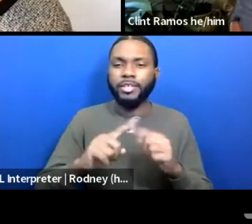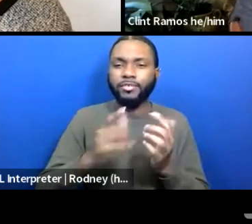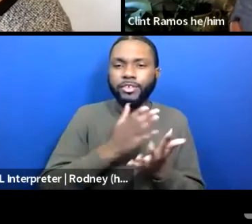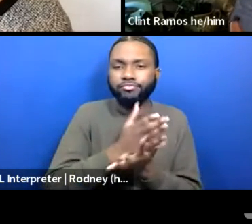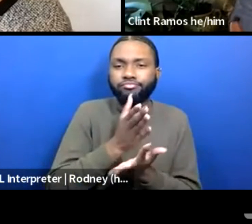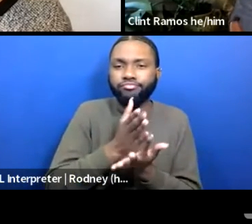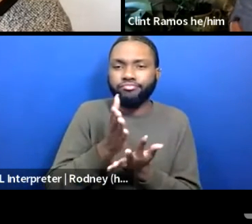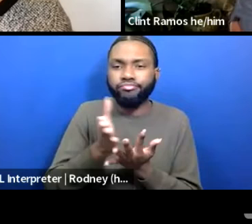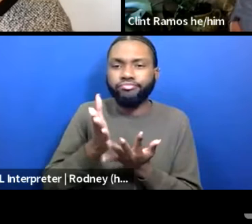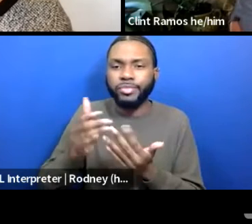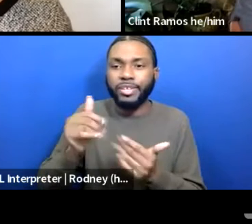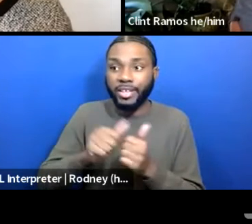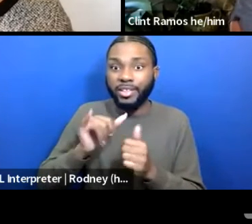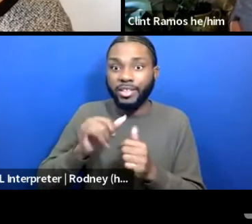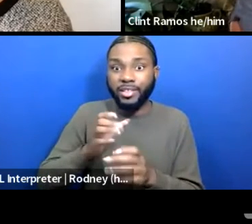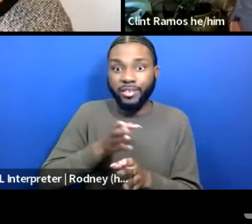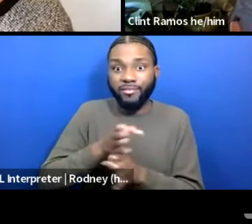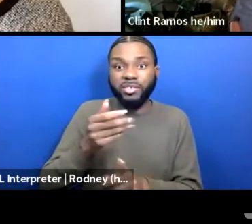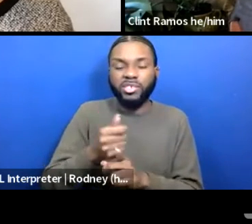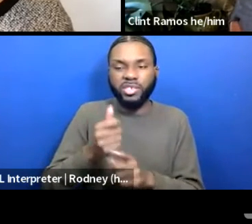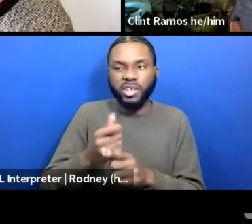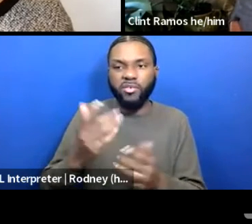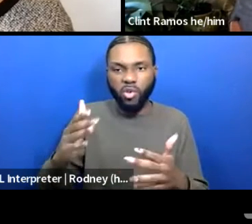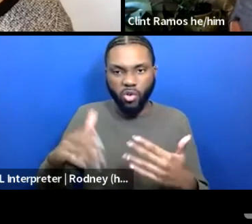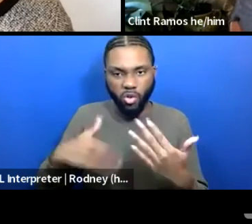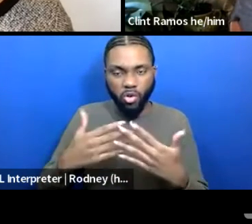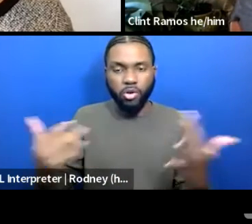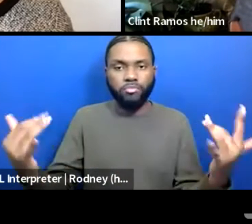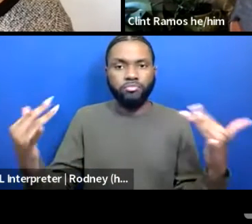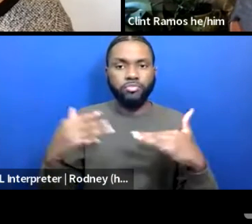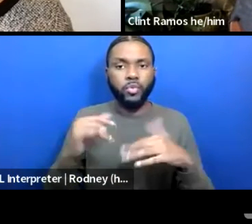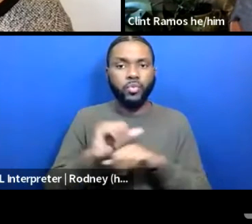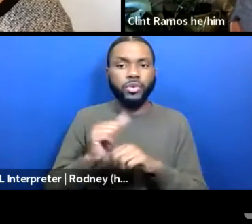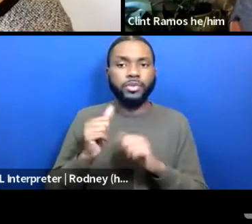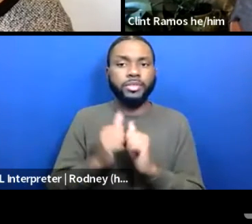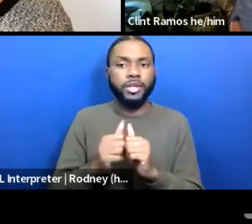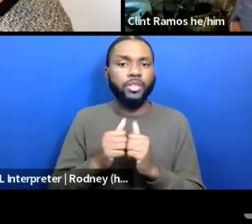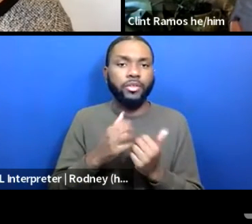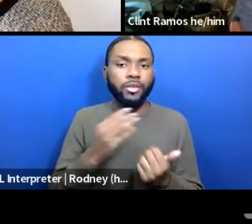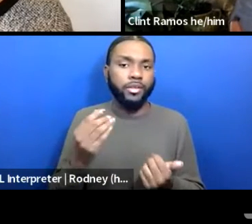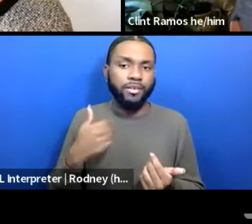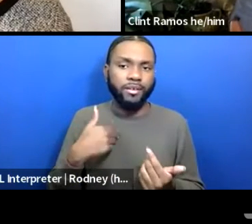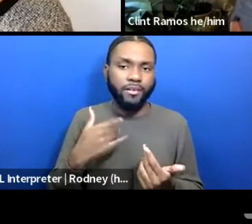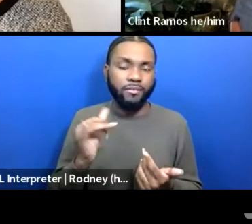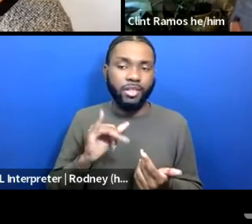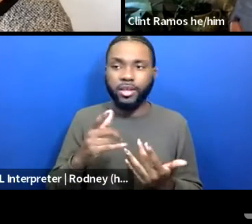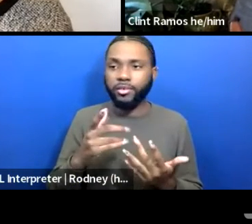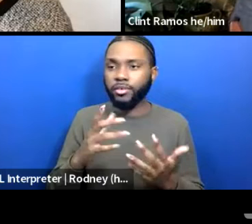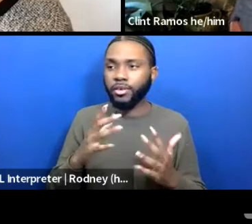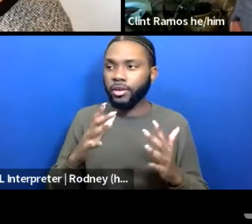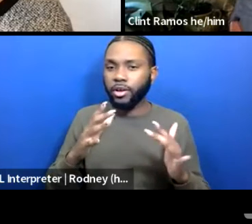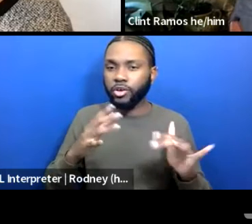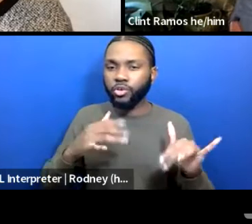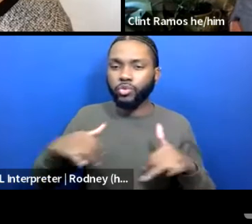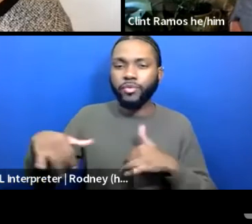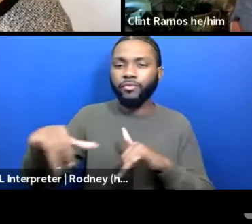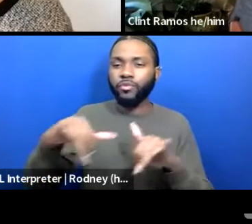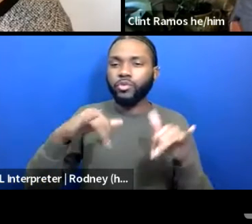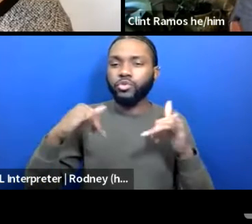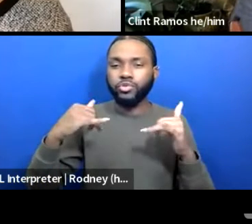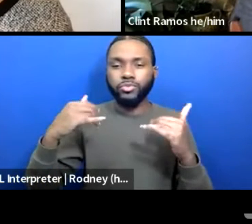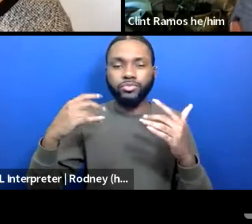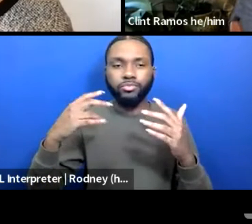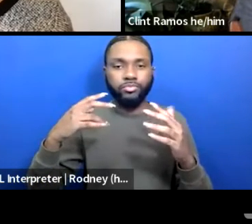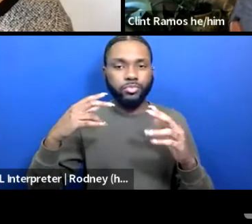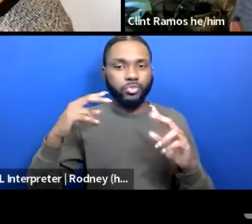have everyone work together so that we could all have, you know, a sort of universal perspective of how